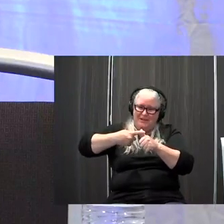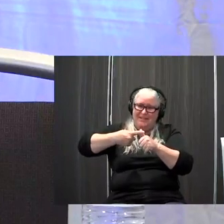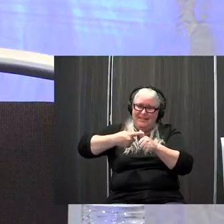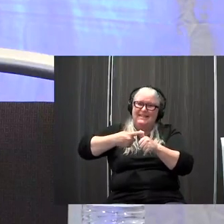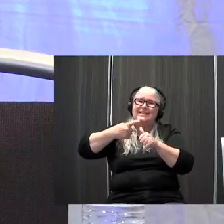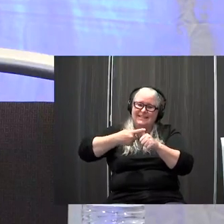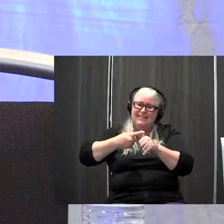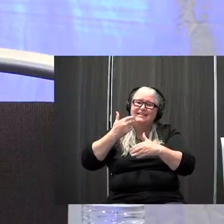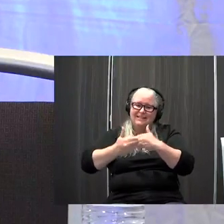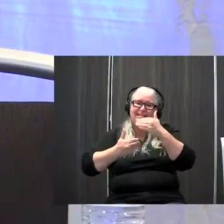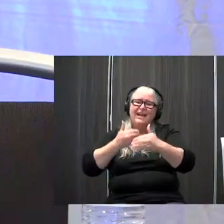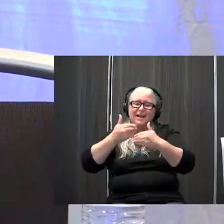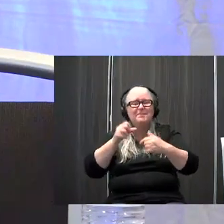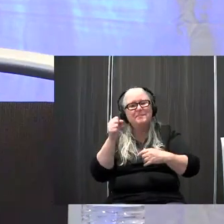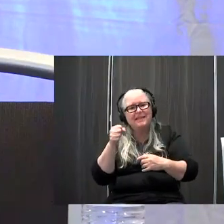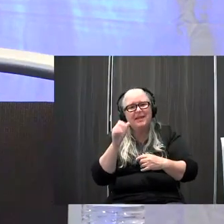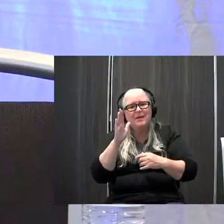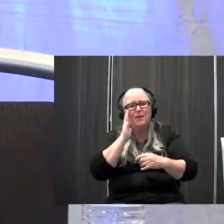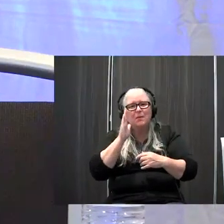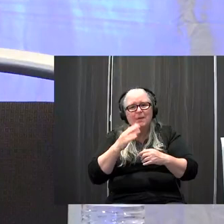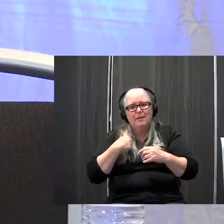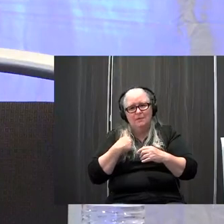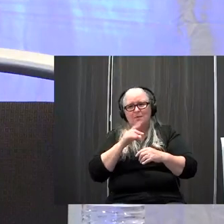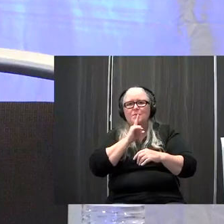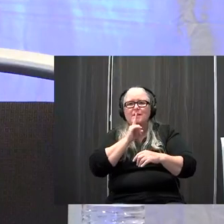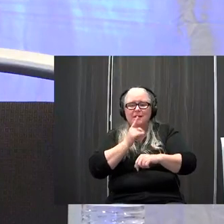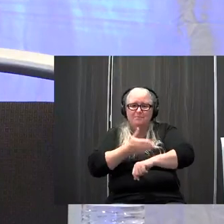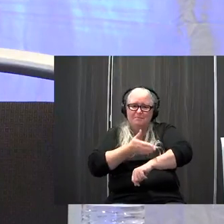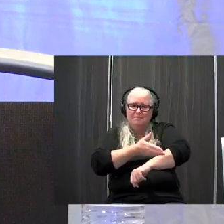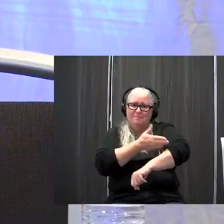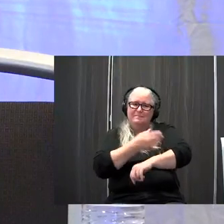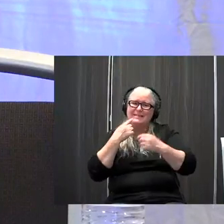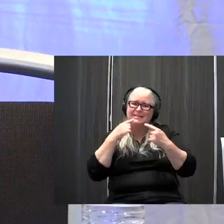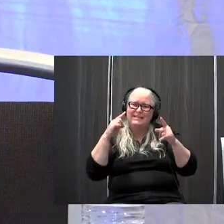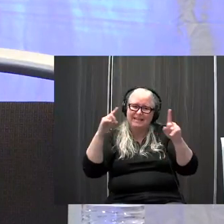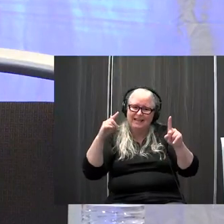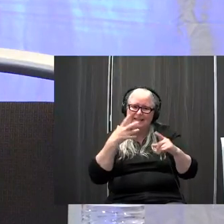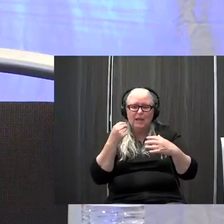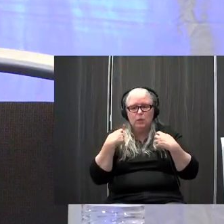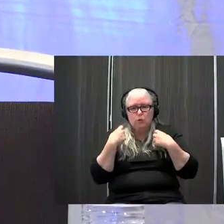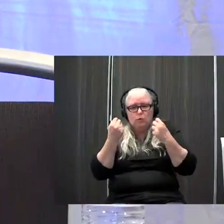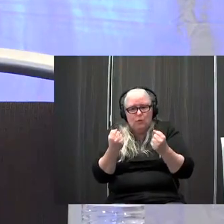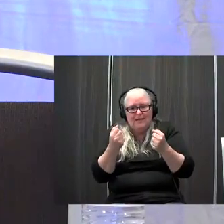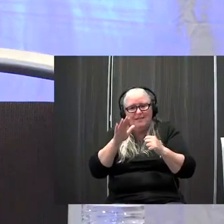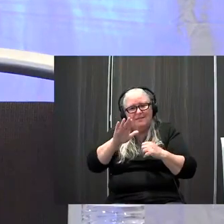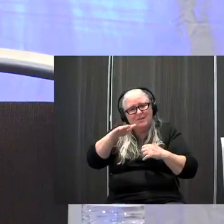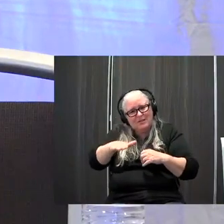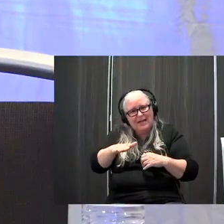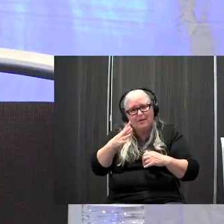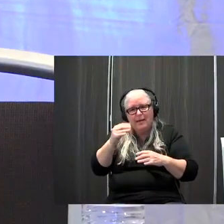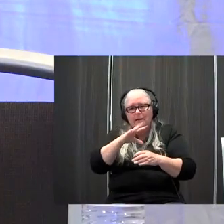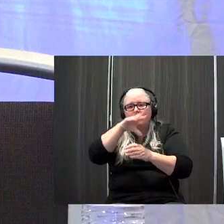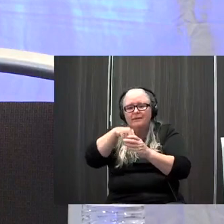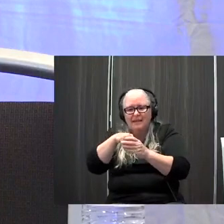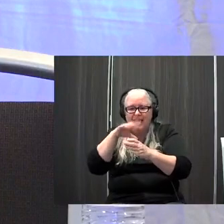step for all of right because that's going to build success and that's going to build on the strengths of the child too and engage